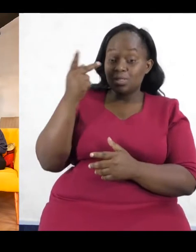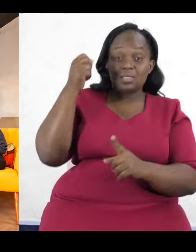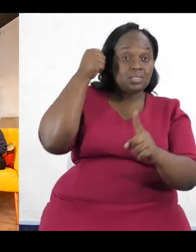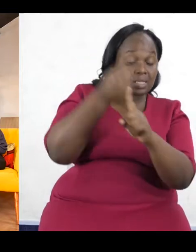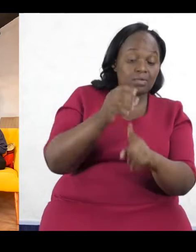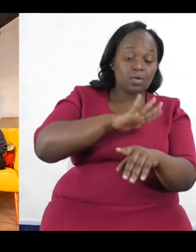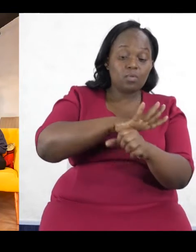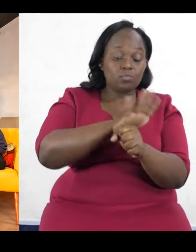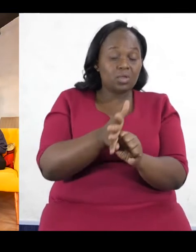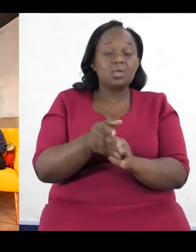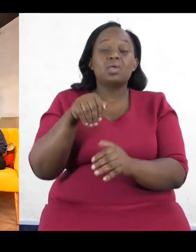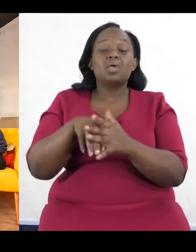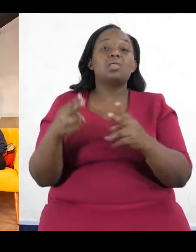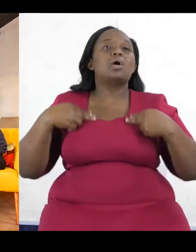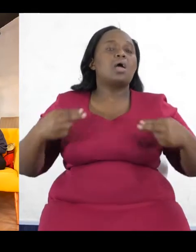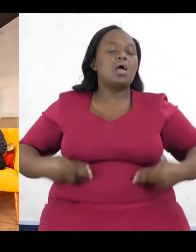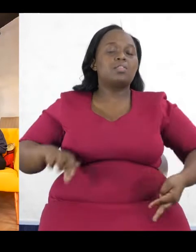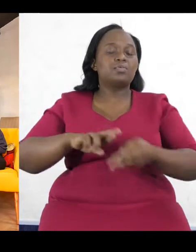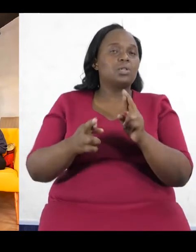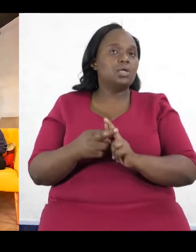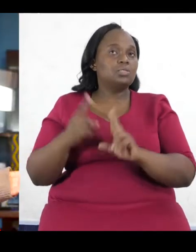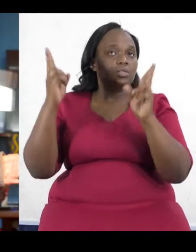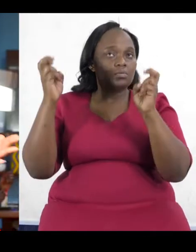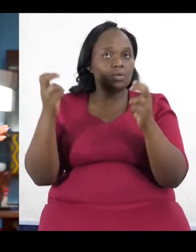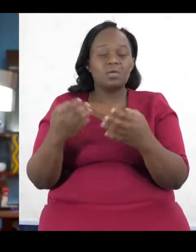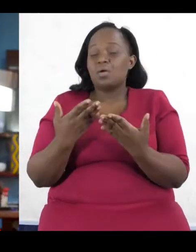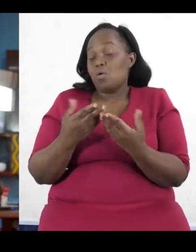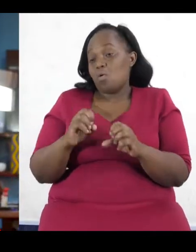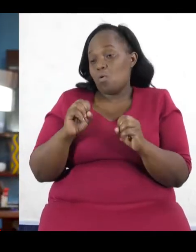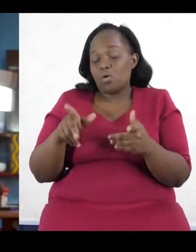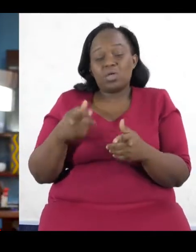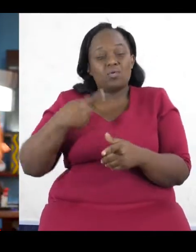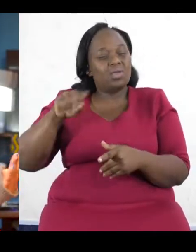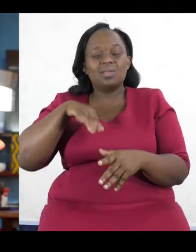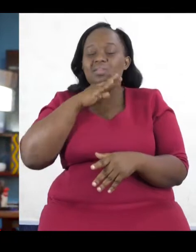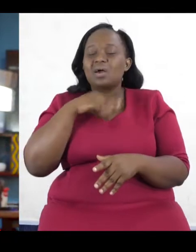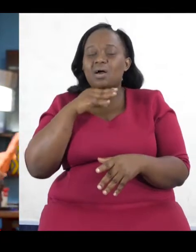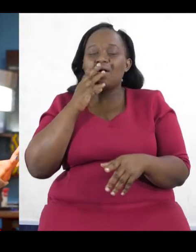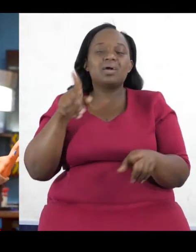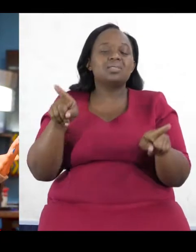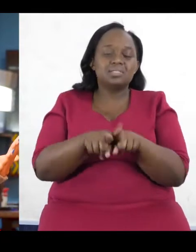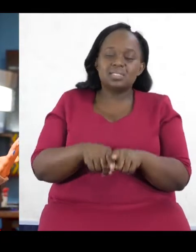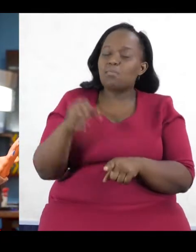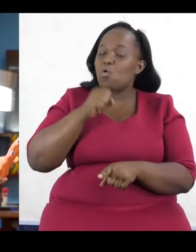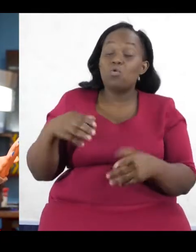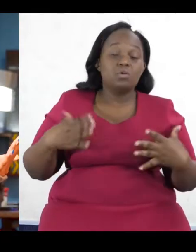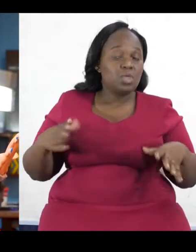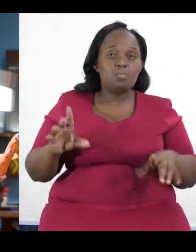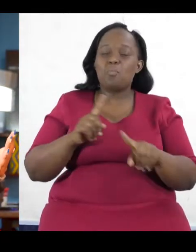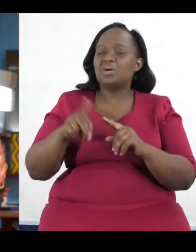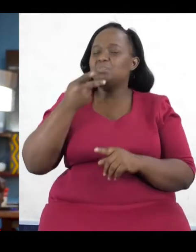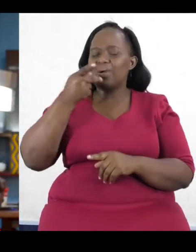even the impact of COVID, when you look at the health-related implications. Fine, we may not be dying as much as the older generation, but